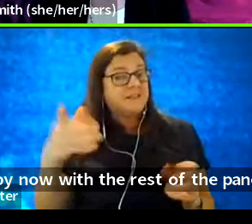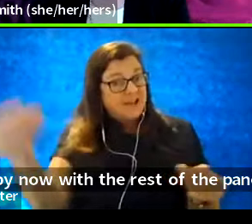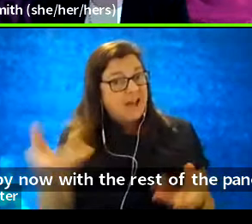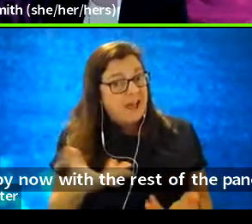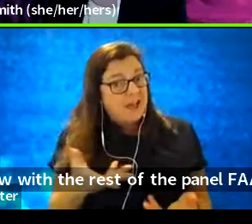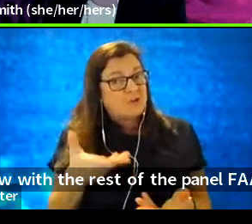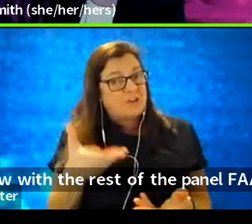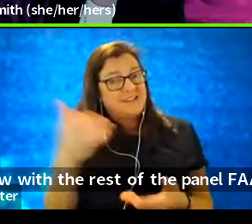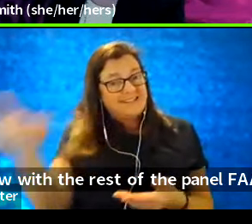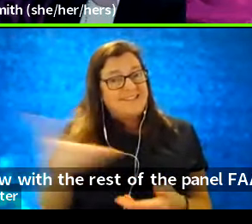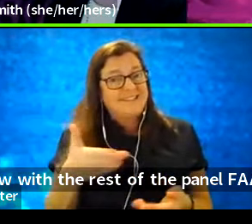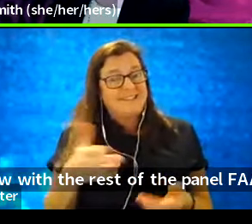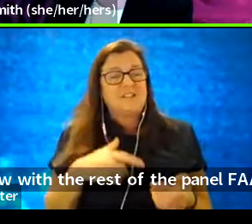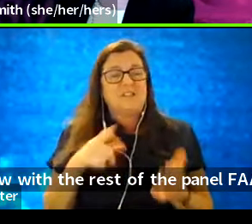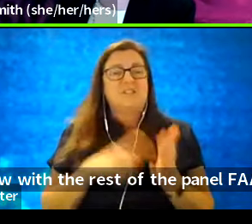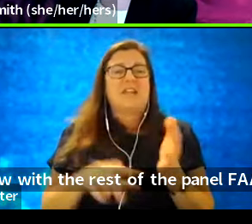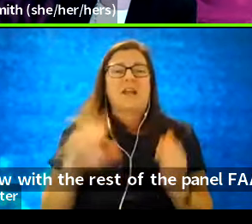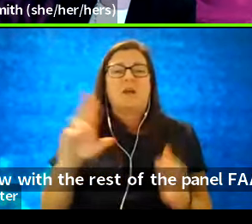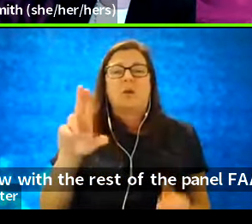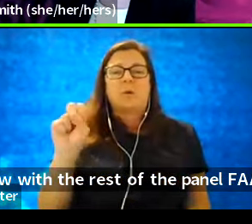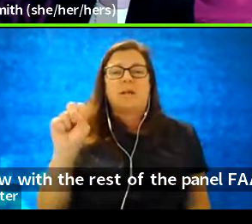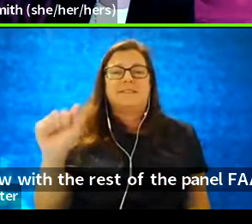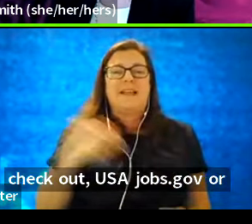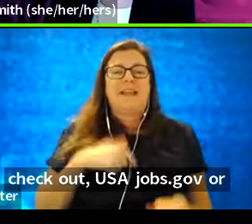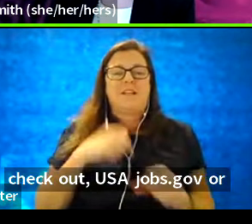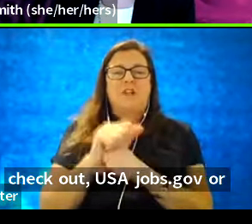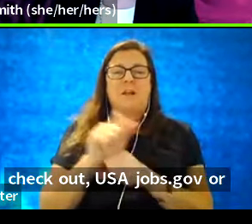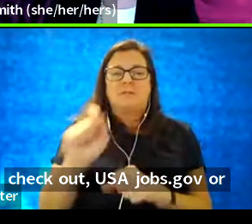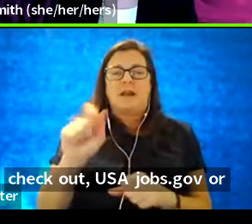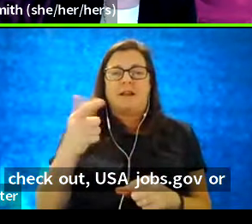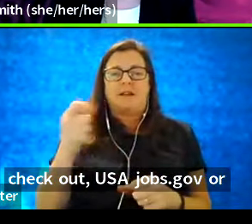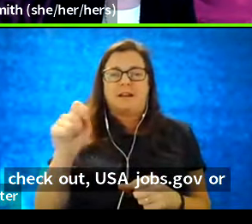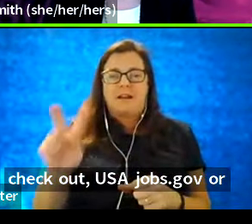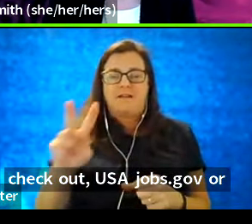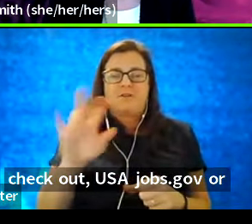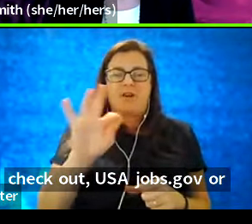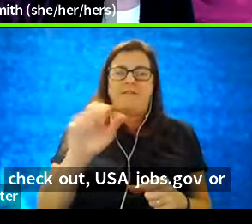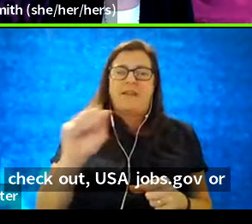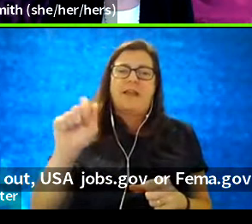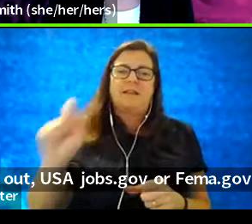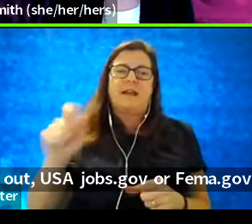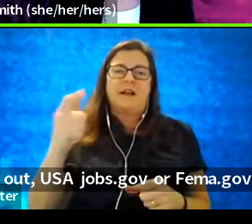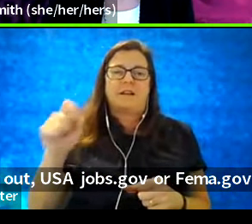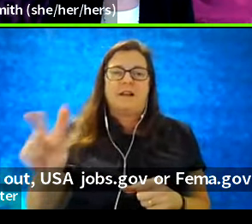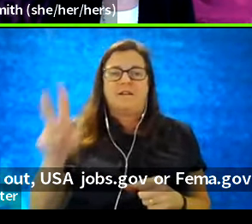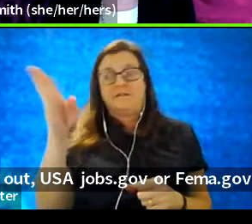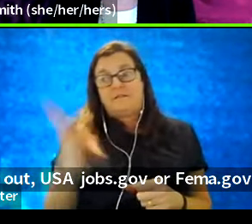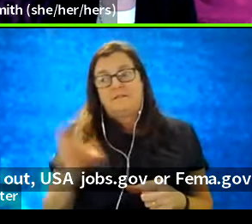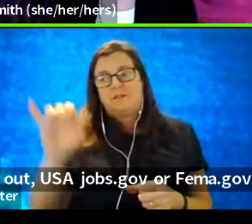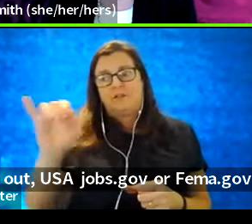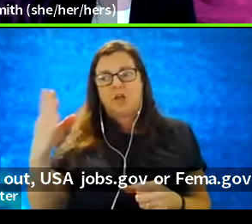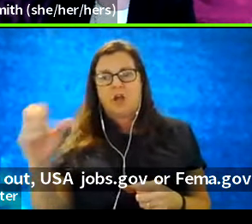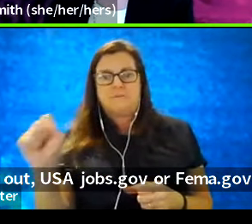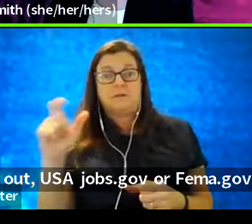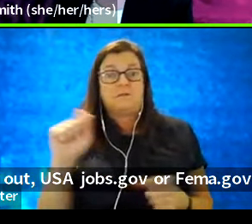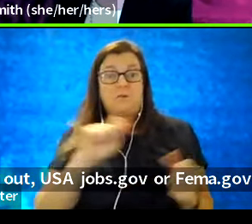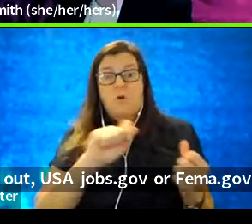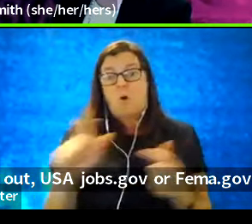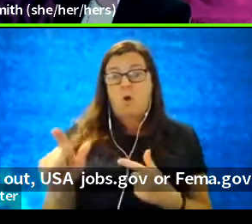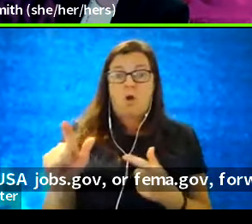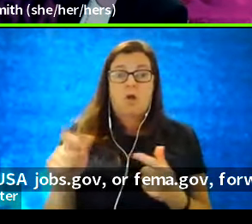Check out usajobs.gov or faa.gov forward slant jobs for all